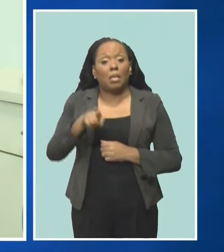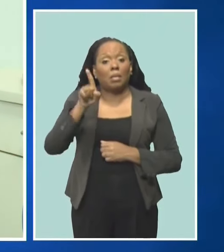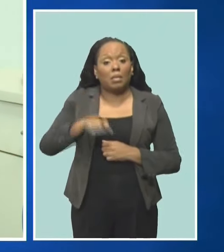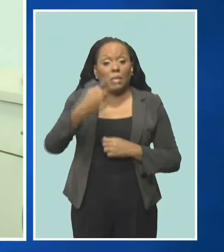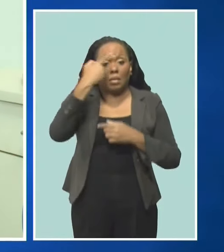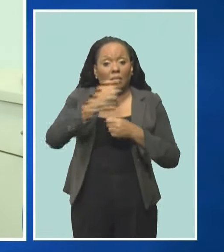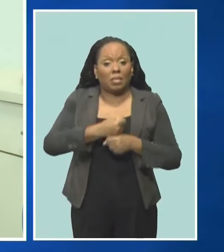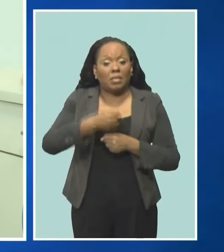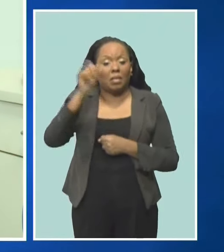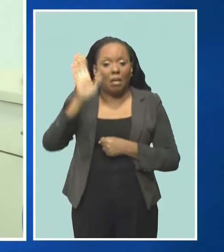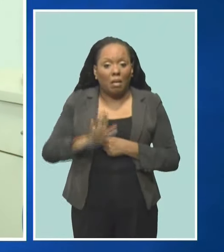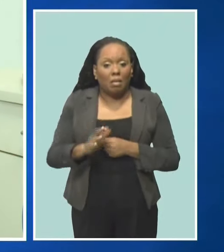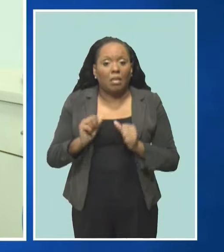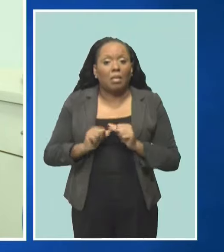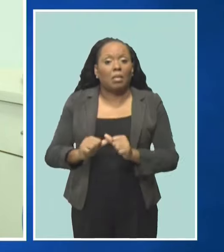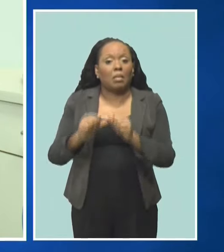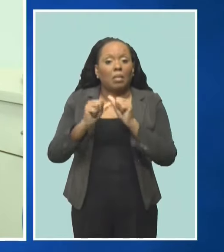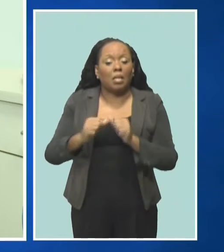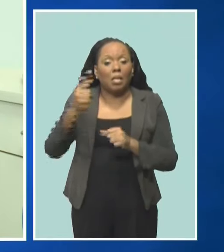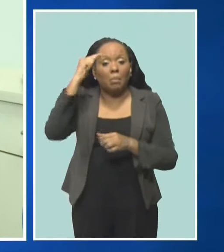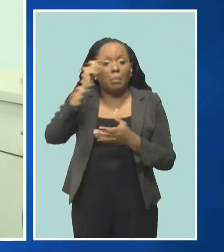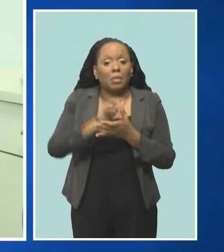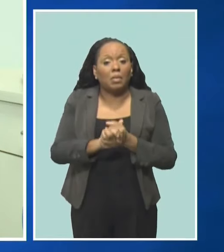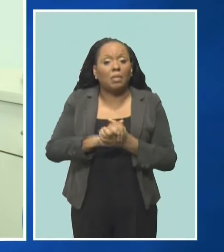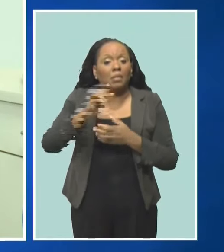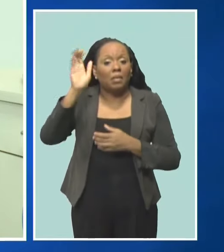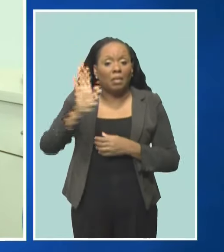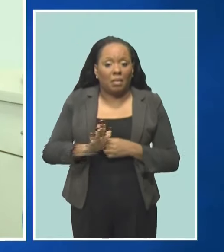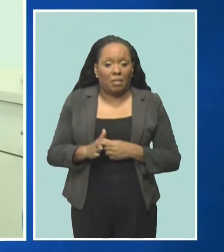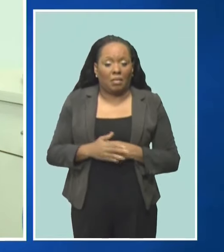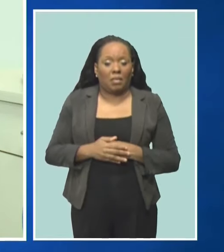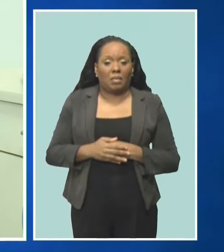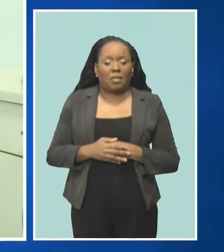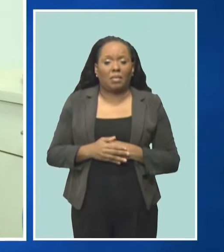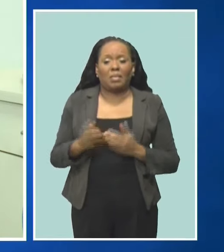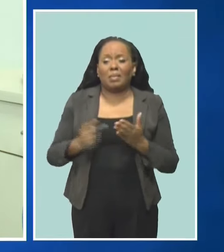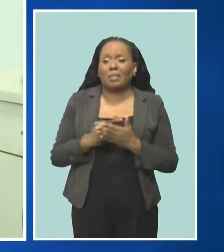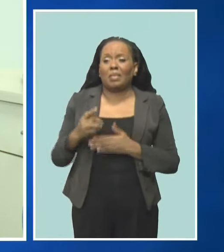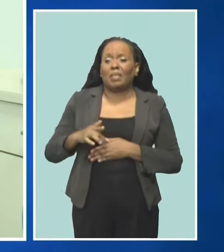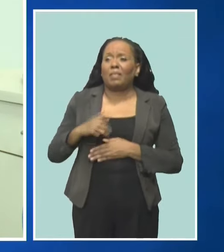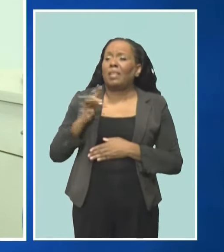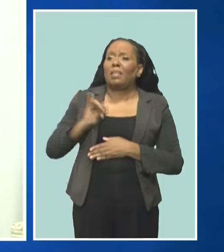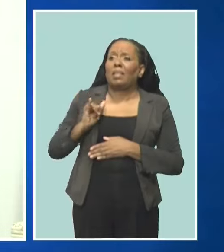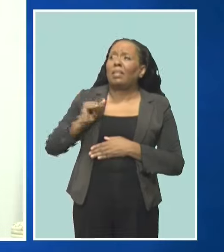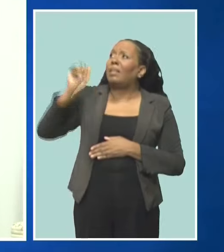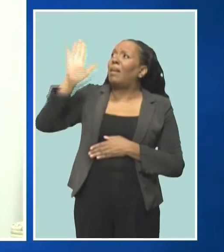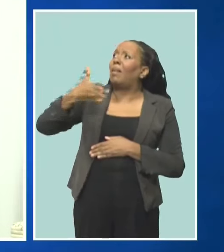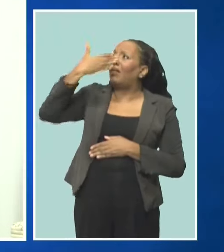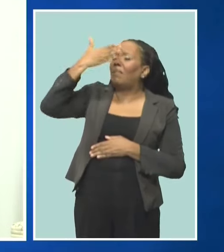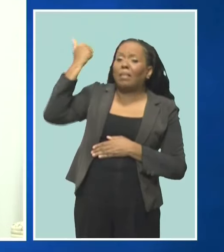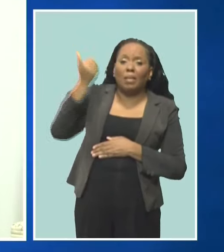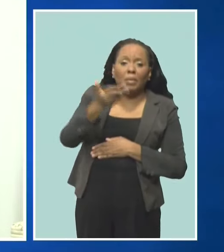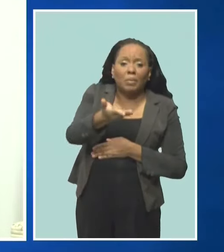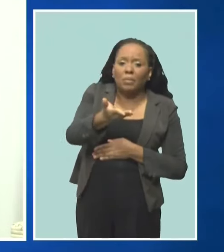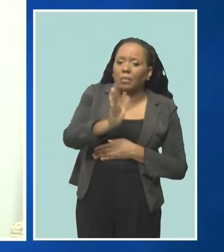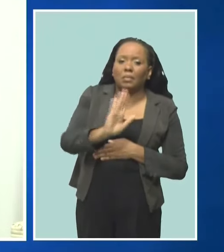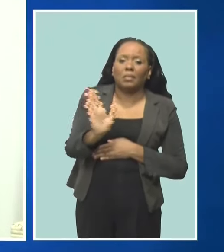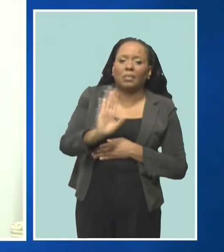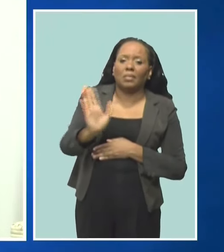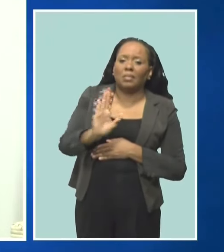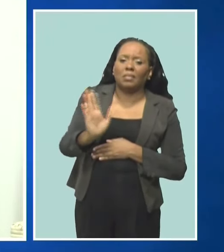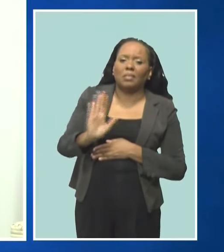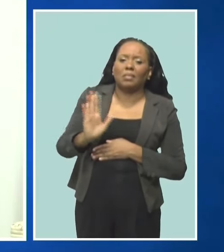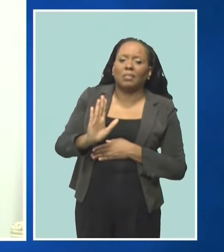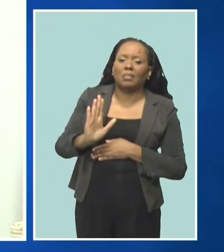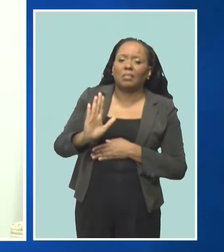Just keep believing in God even when it feels like he has forgotten you. Chairman of the society's